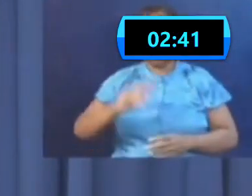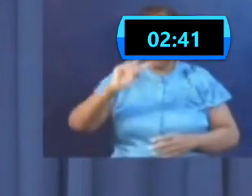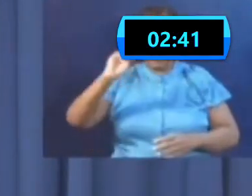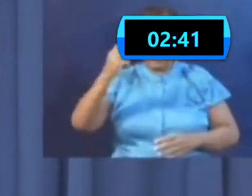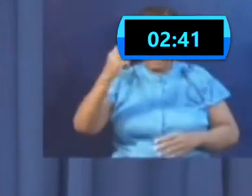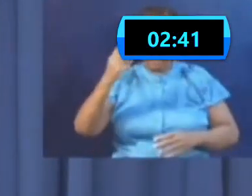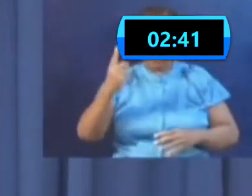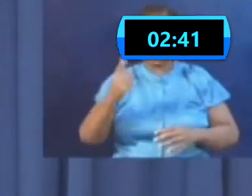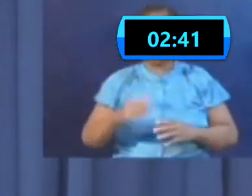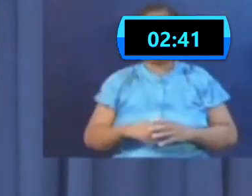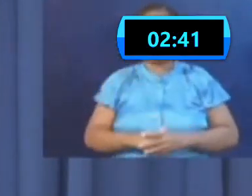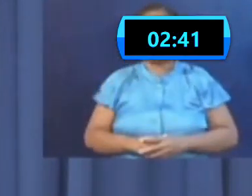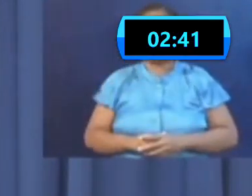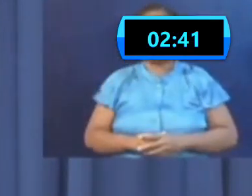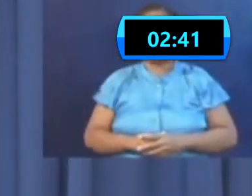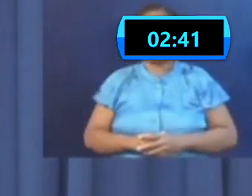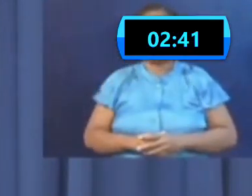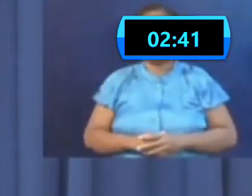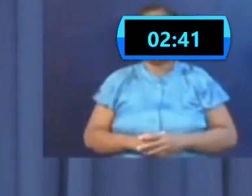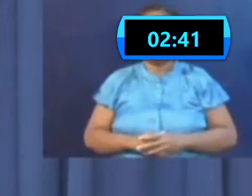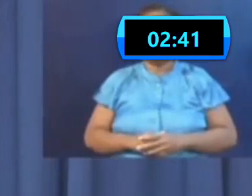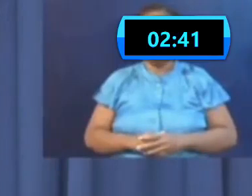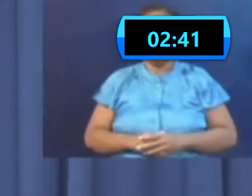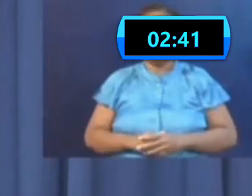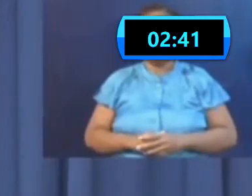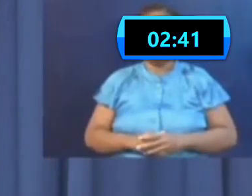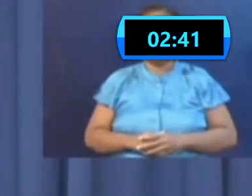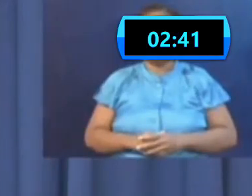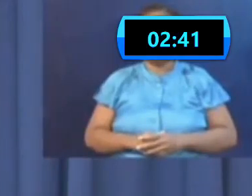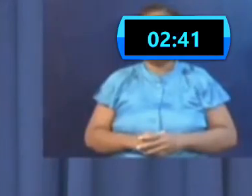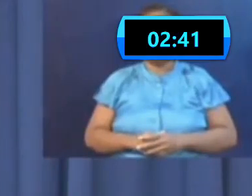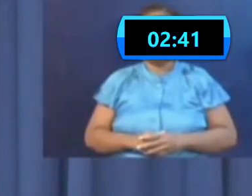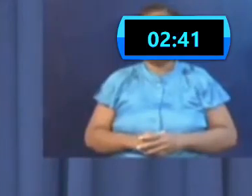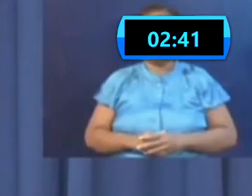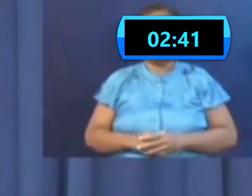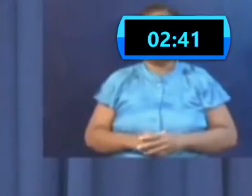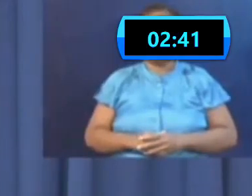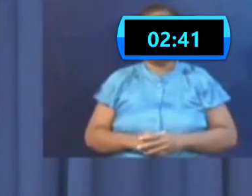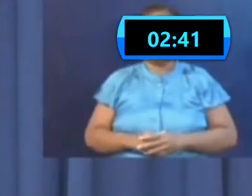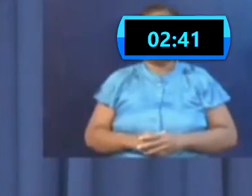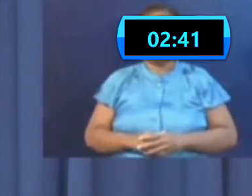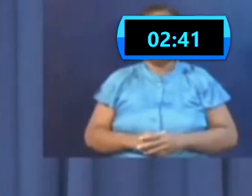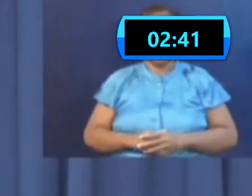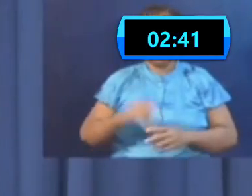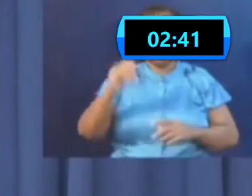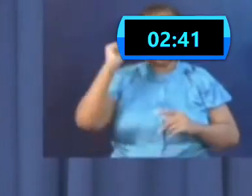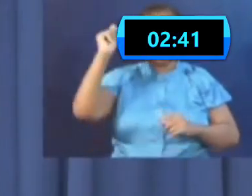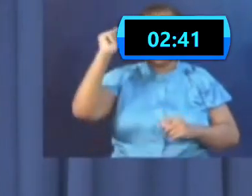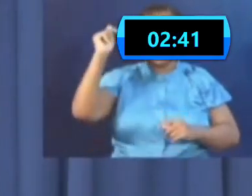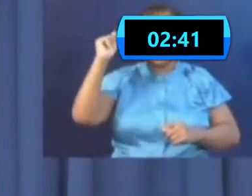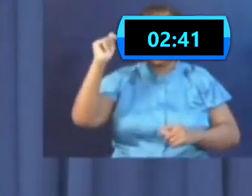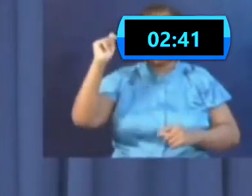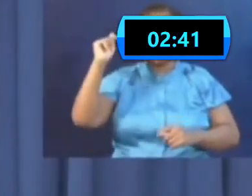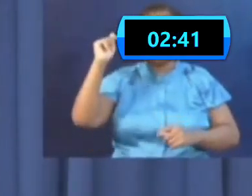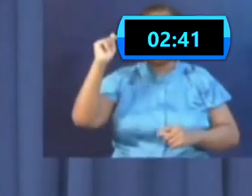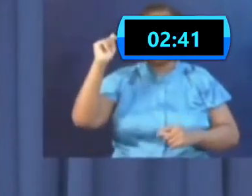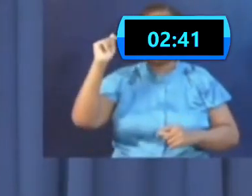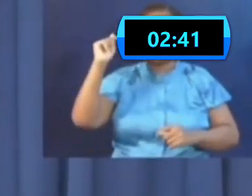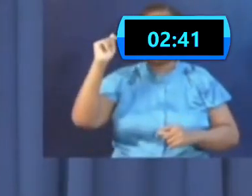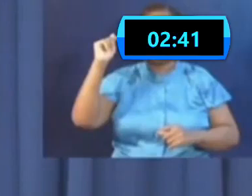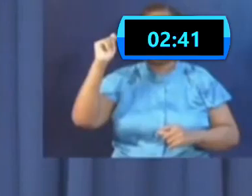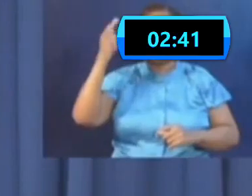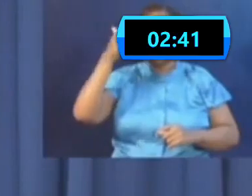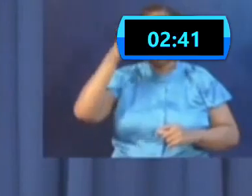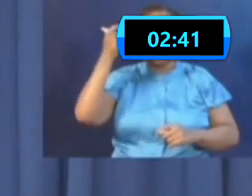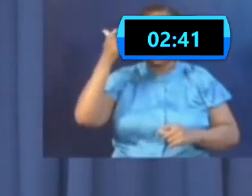geography, and the CMO will go into details, is that to deal with Tobago. Because of Tobago's unique geography,